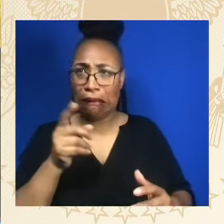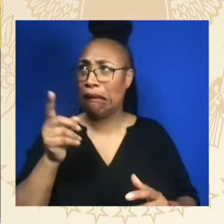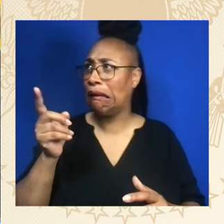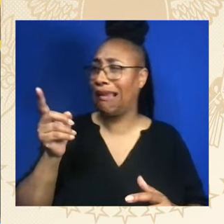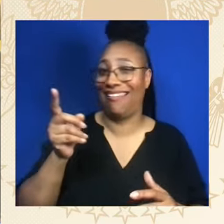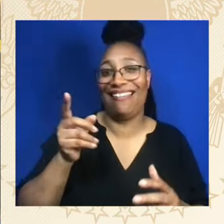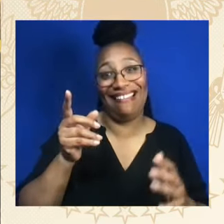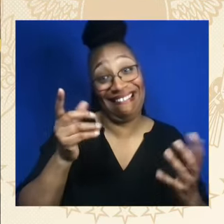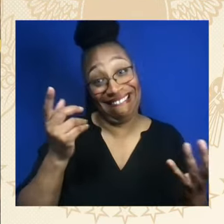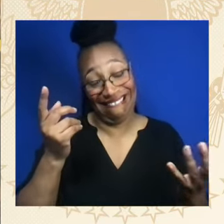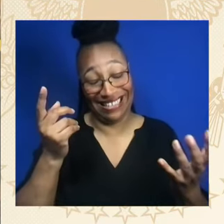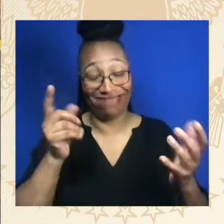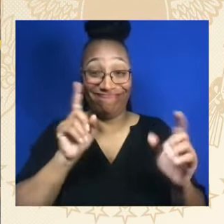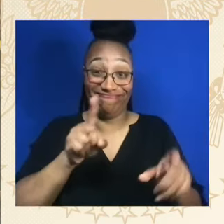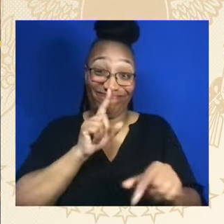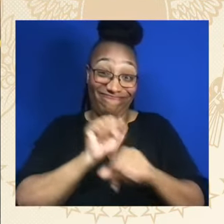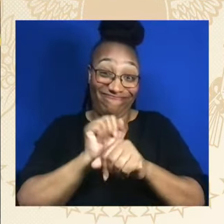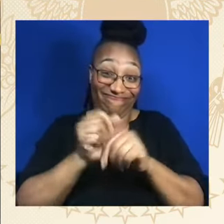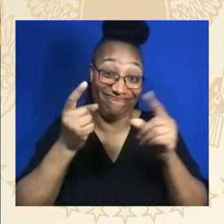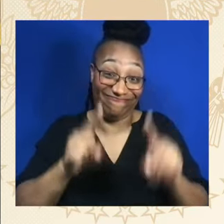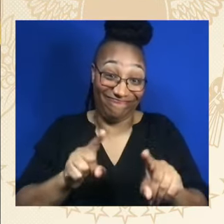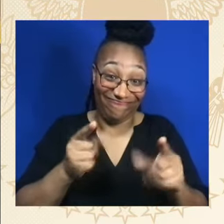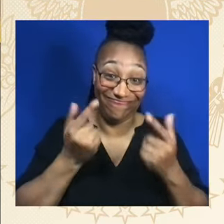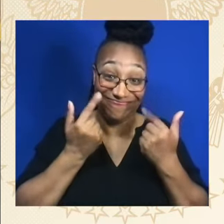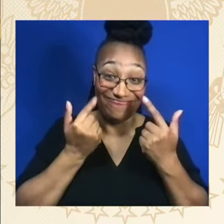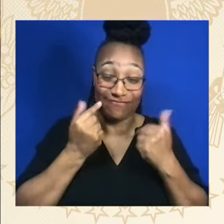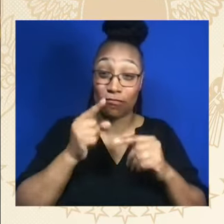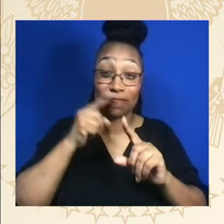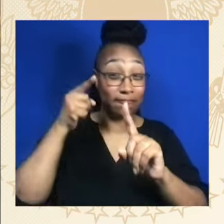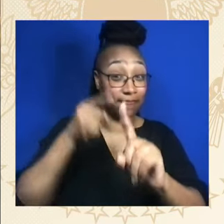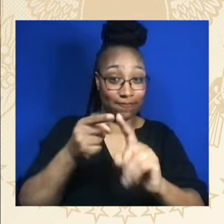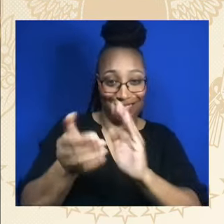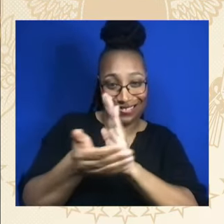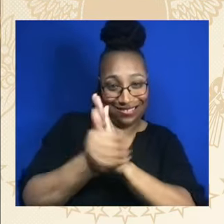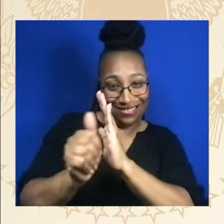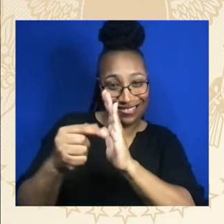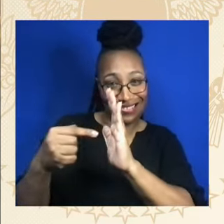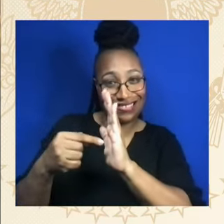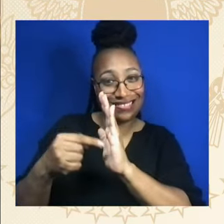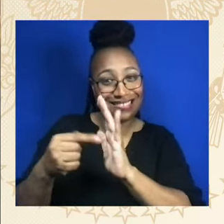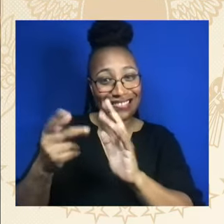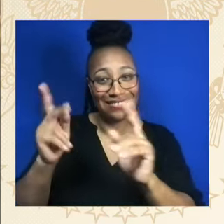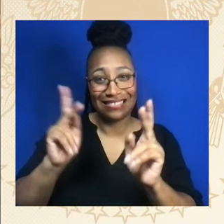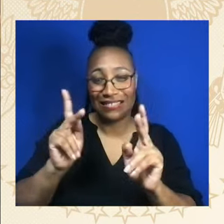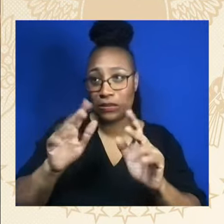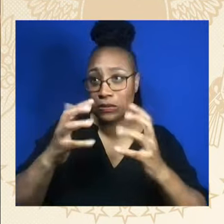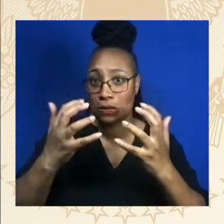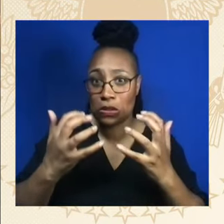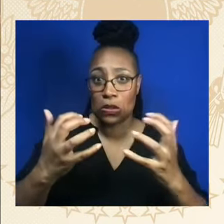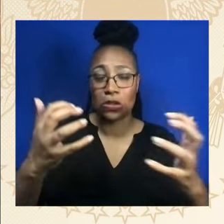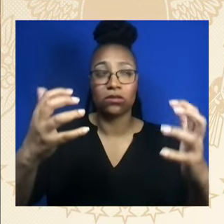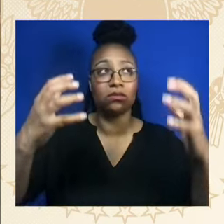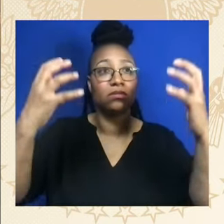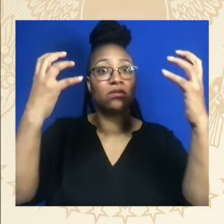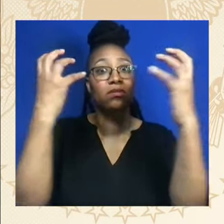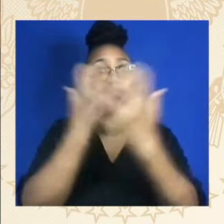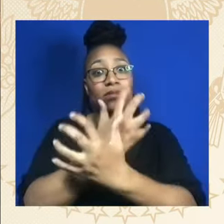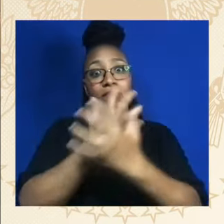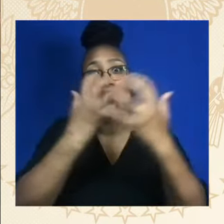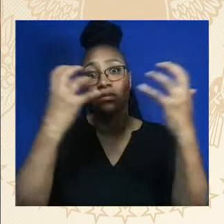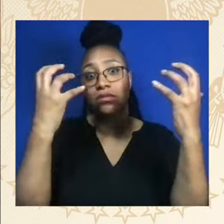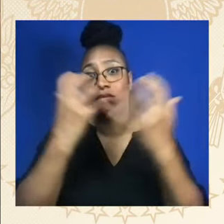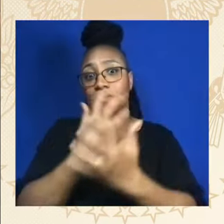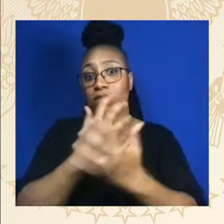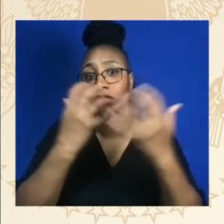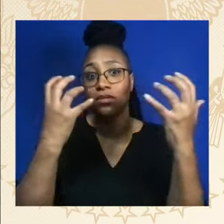We wouldn't be anywhere without the people in this room Not a joke Not only would I not be standing here We wouldn't have passed all the stuff that's made a difference I look